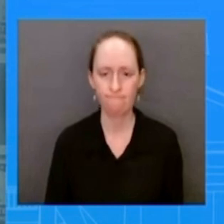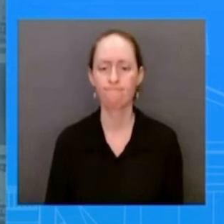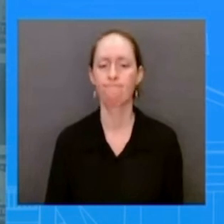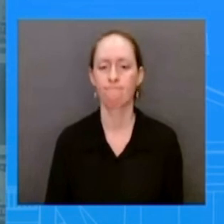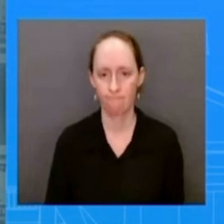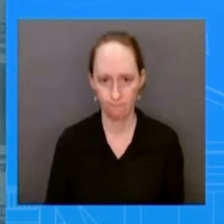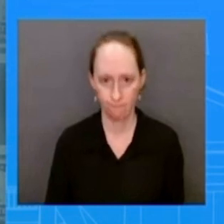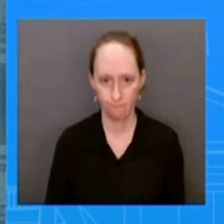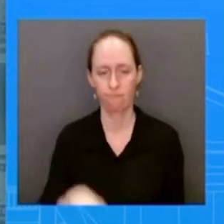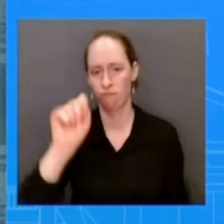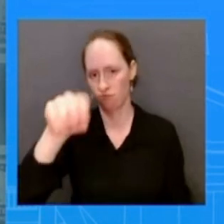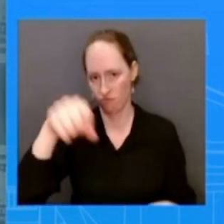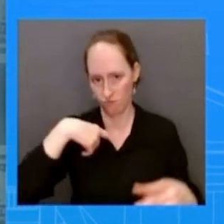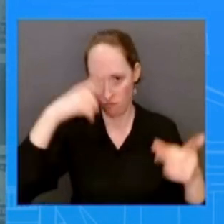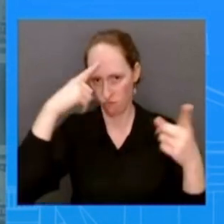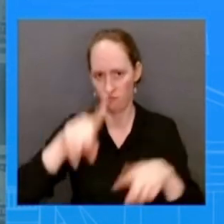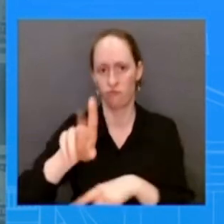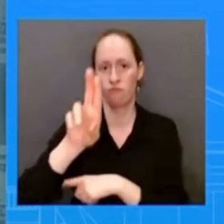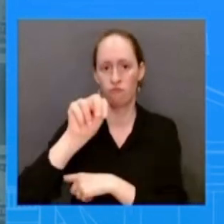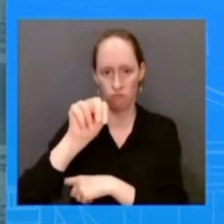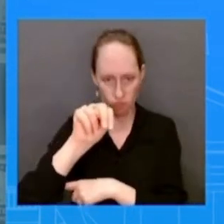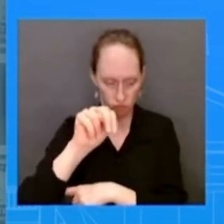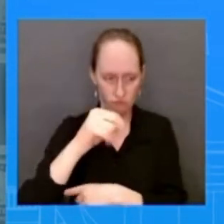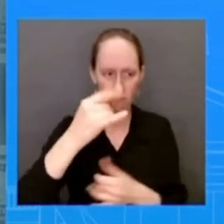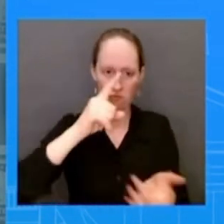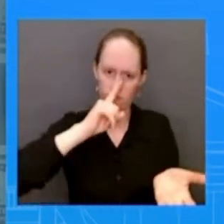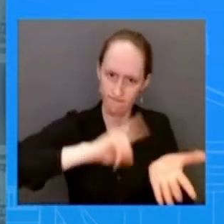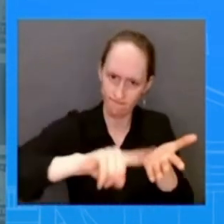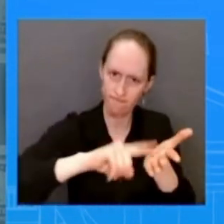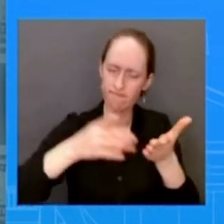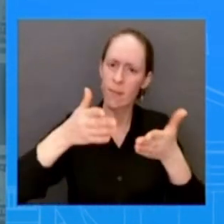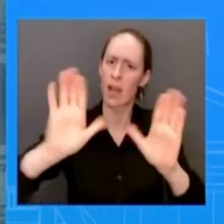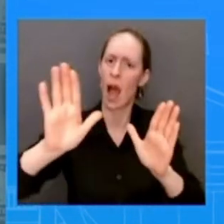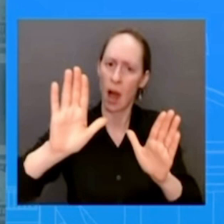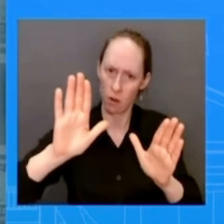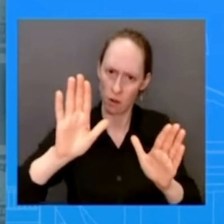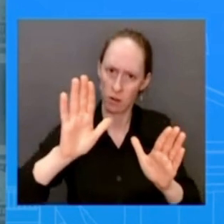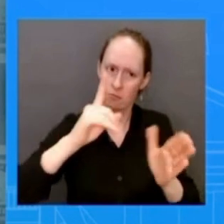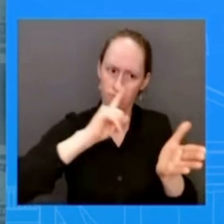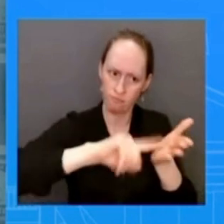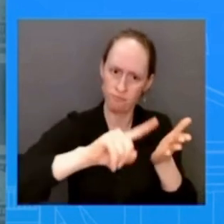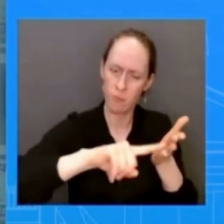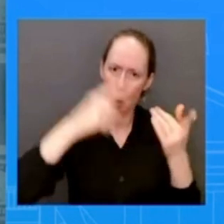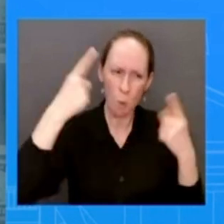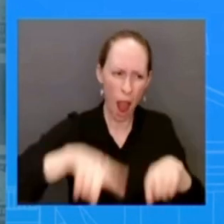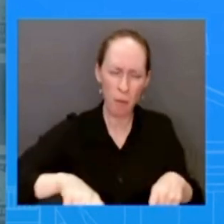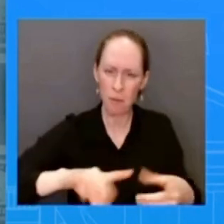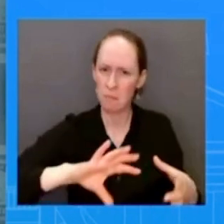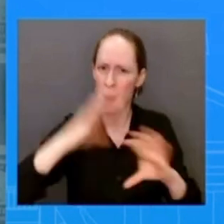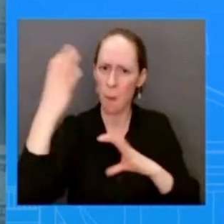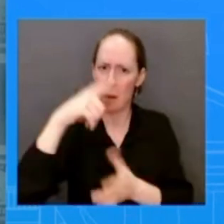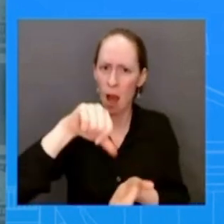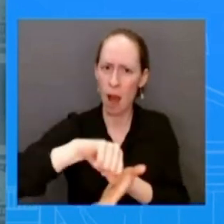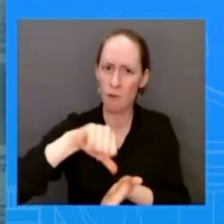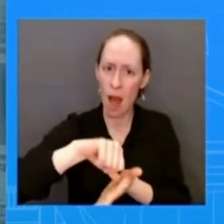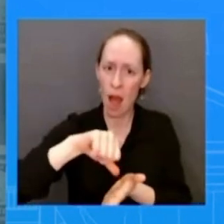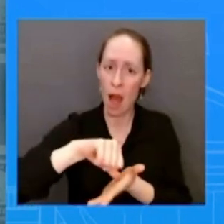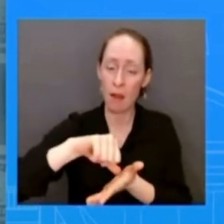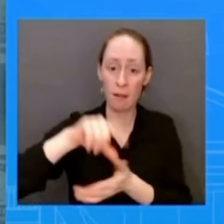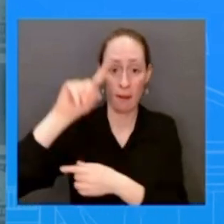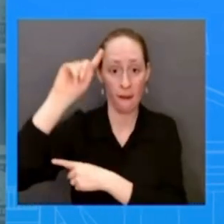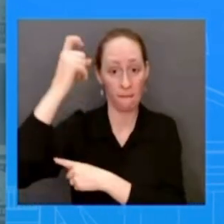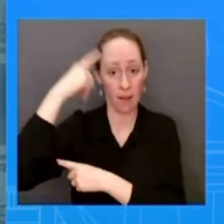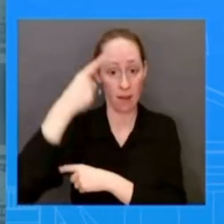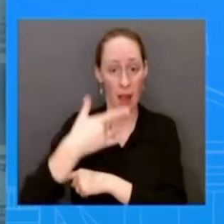to investigate unfortunately the iranian regime has a long history of engaging in such practices to stifle dissent and